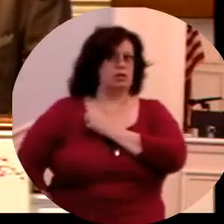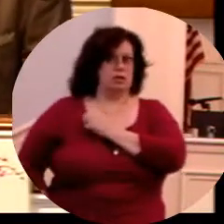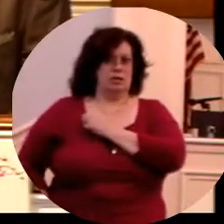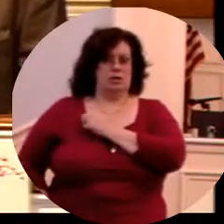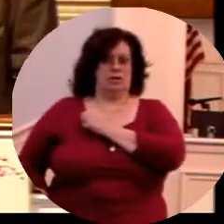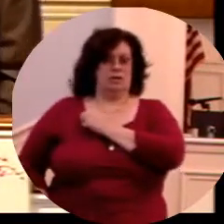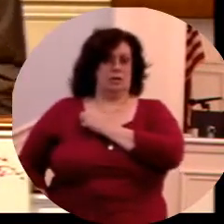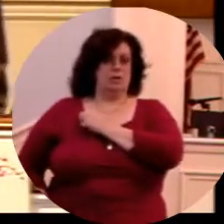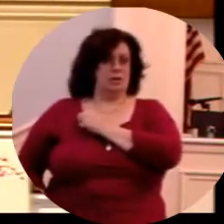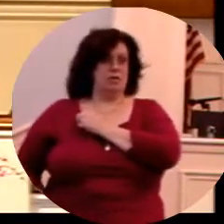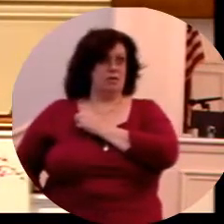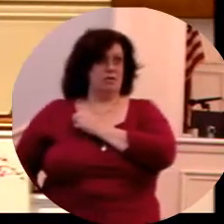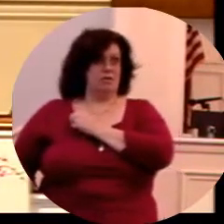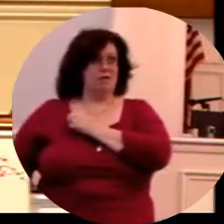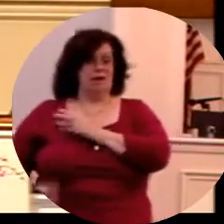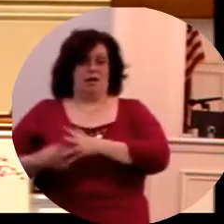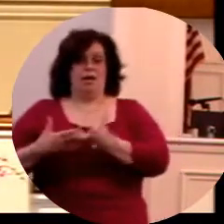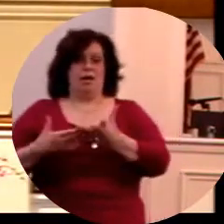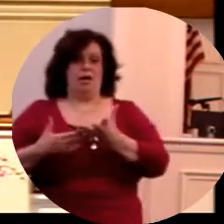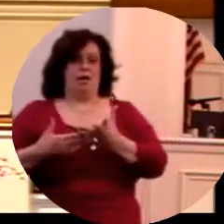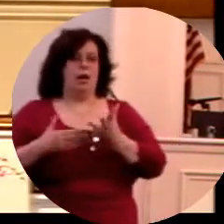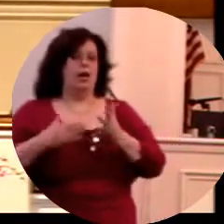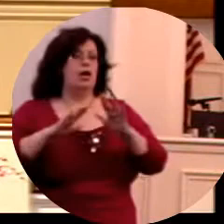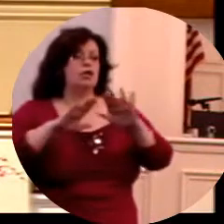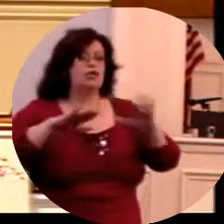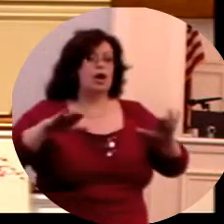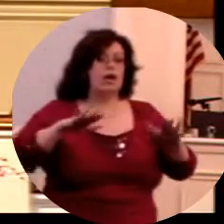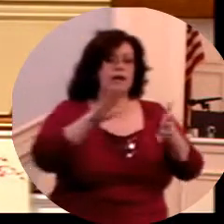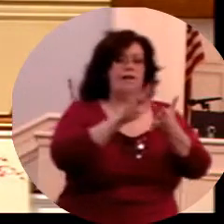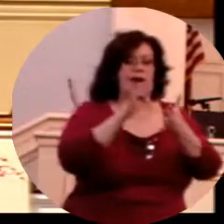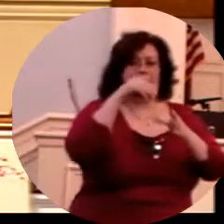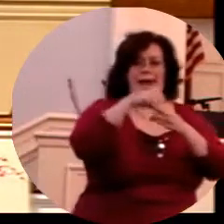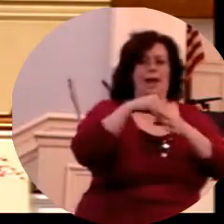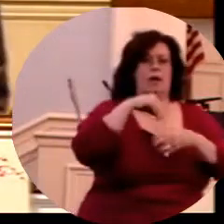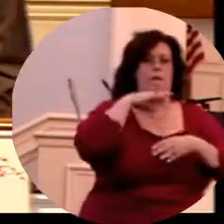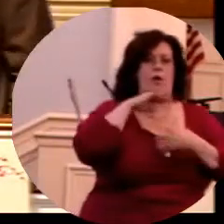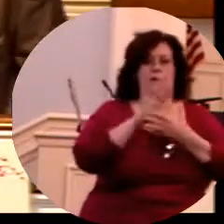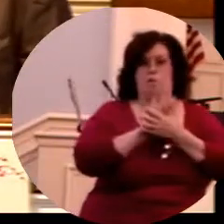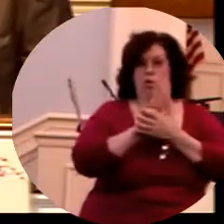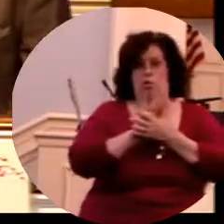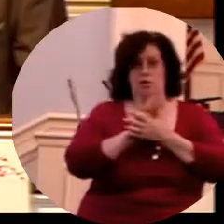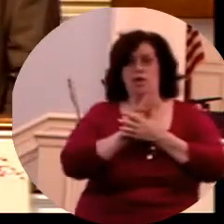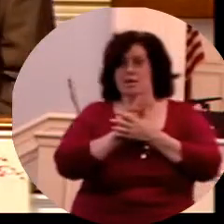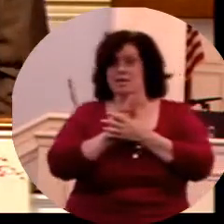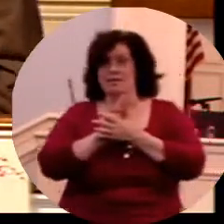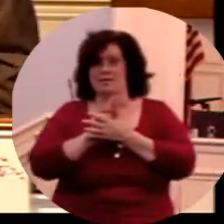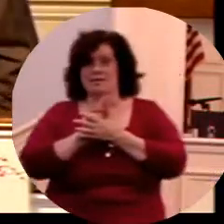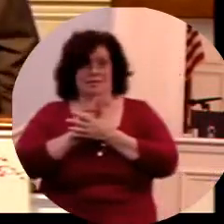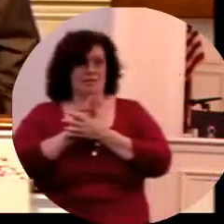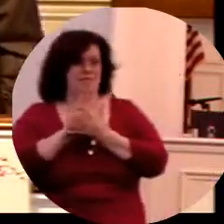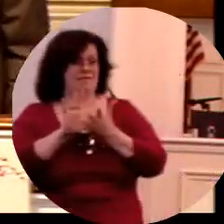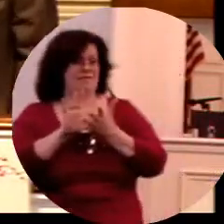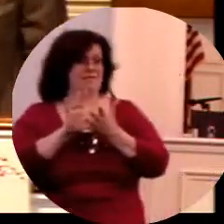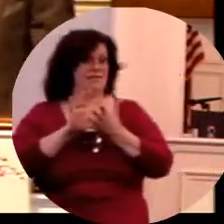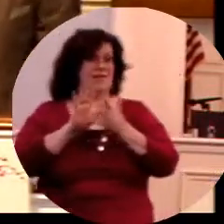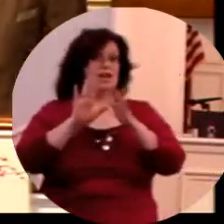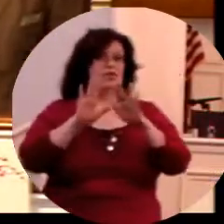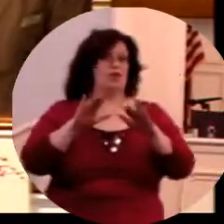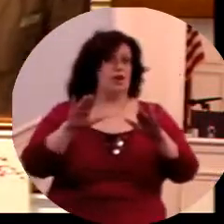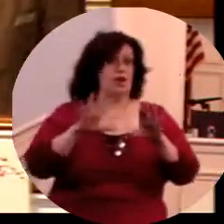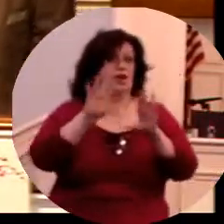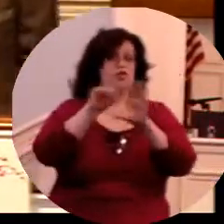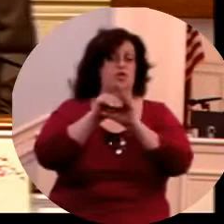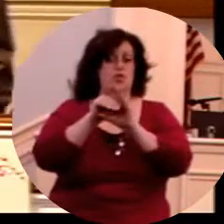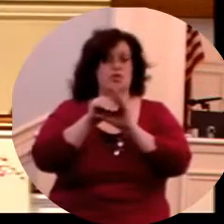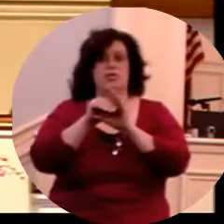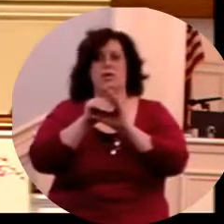Hey, little children are used today in pornography. Little children are used in perversion and molested.